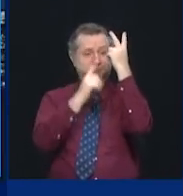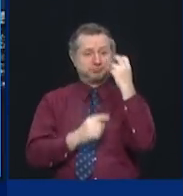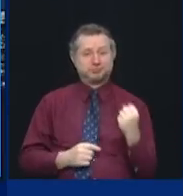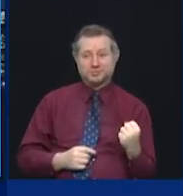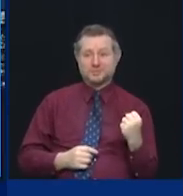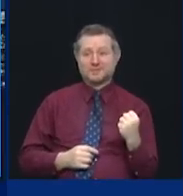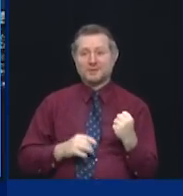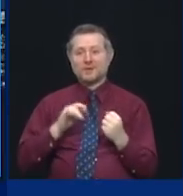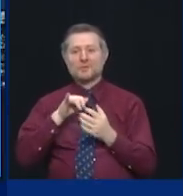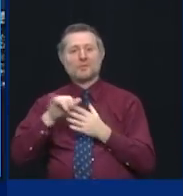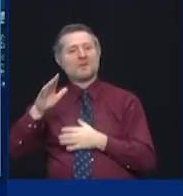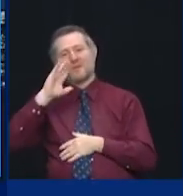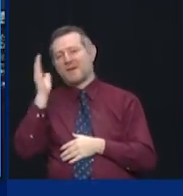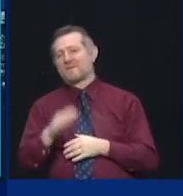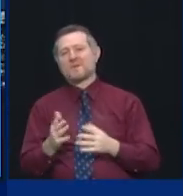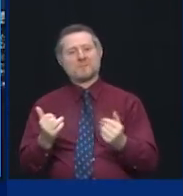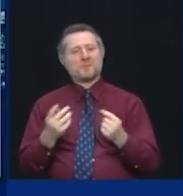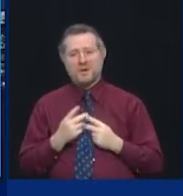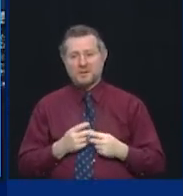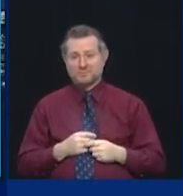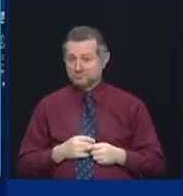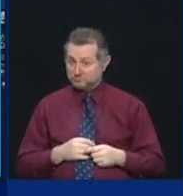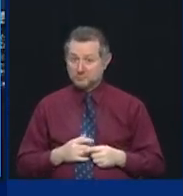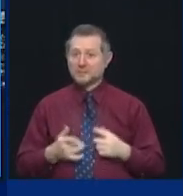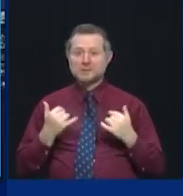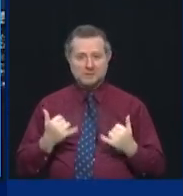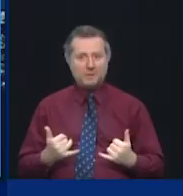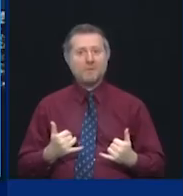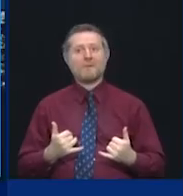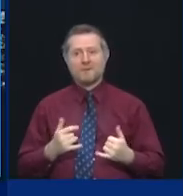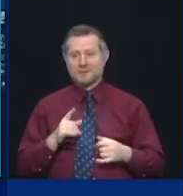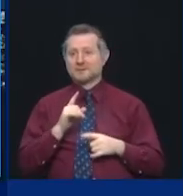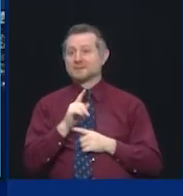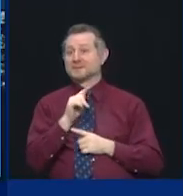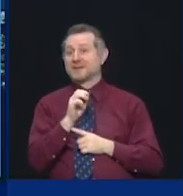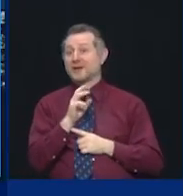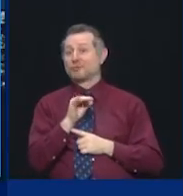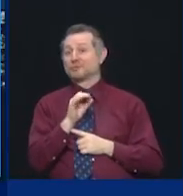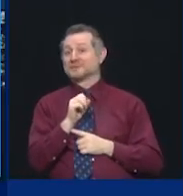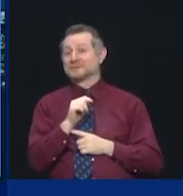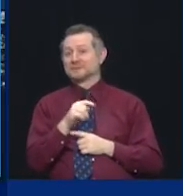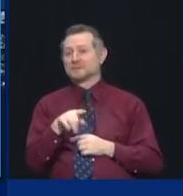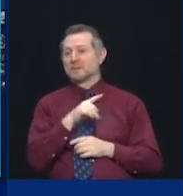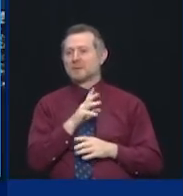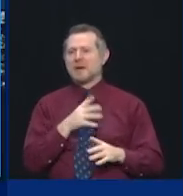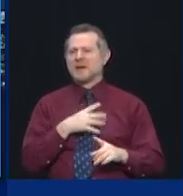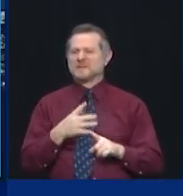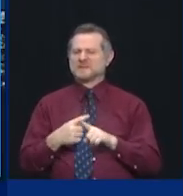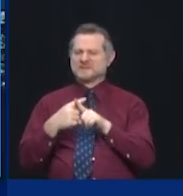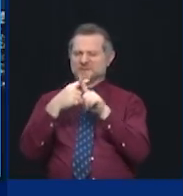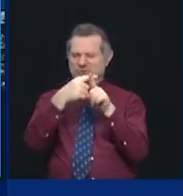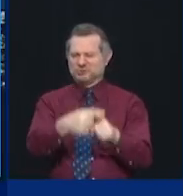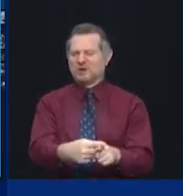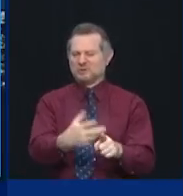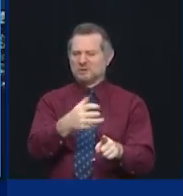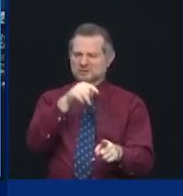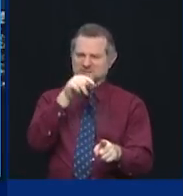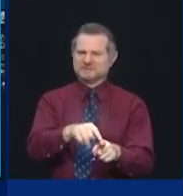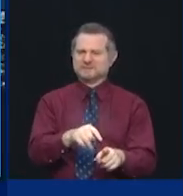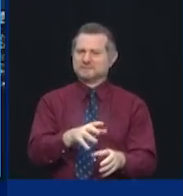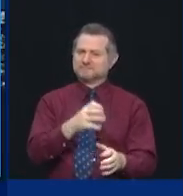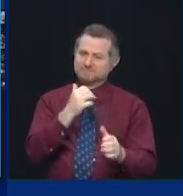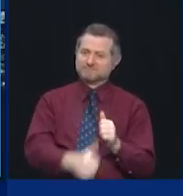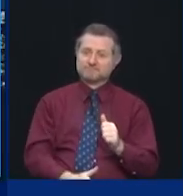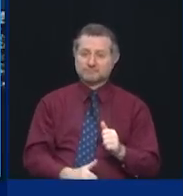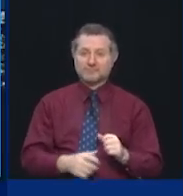Now we're a terrorist target, and people are going to be afraid to come back to New York City. People are going to be afraid